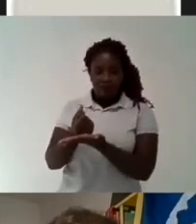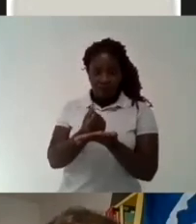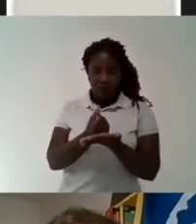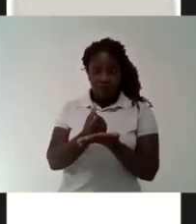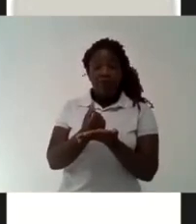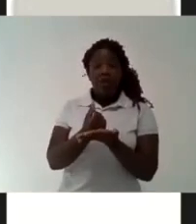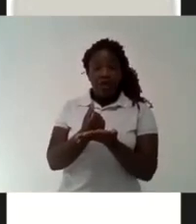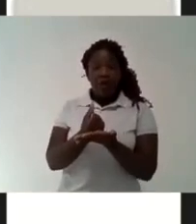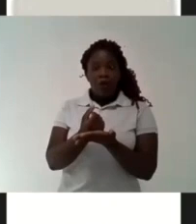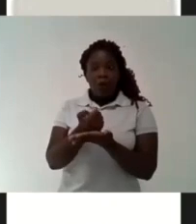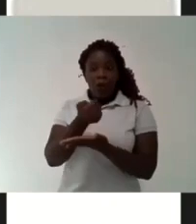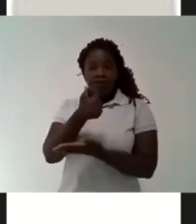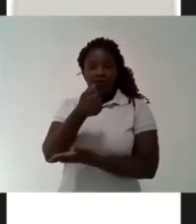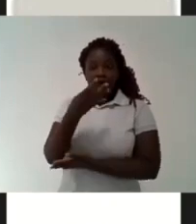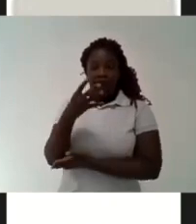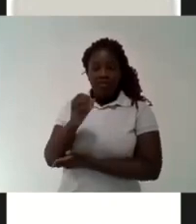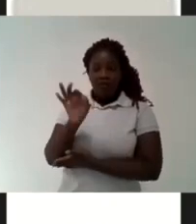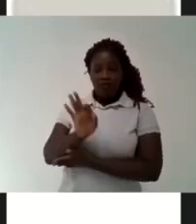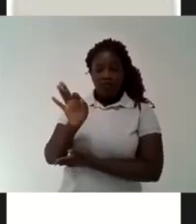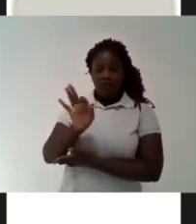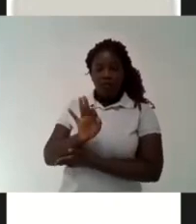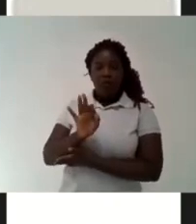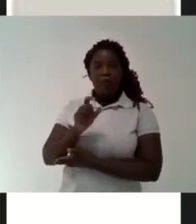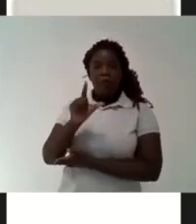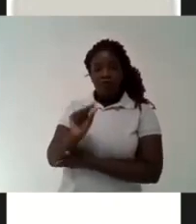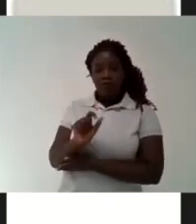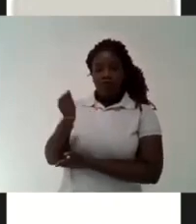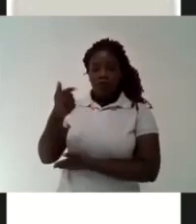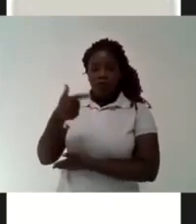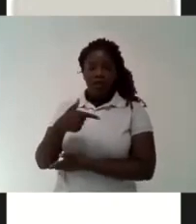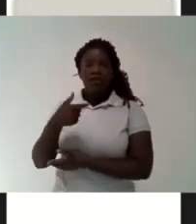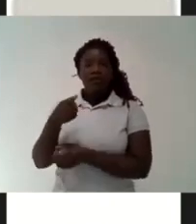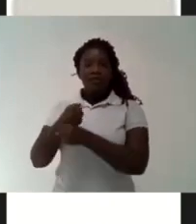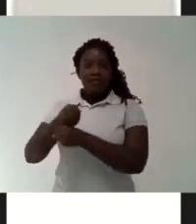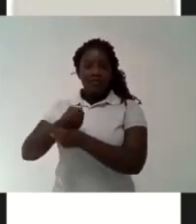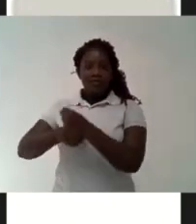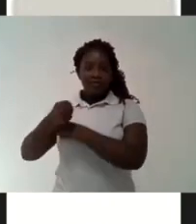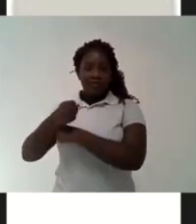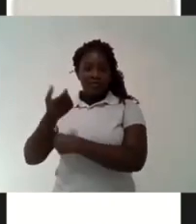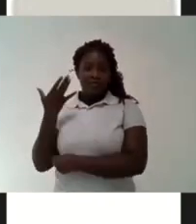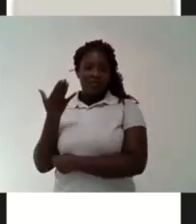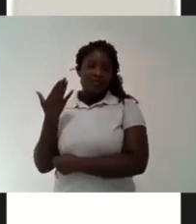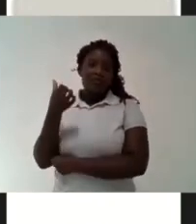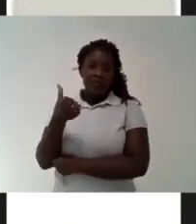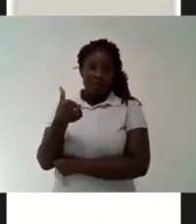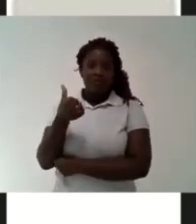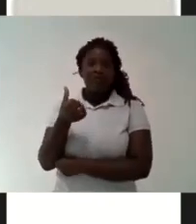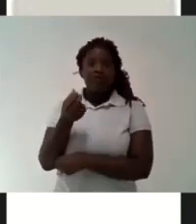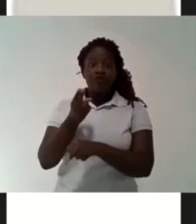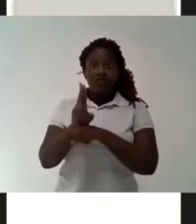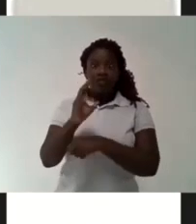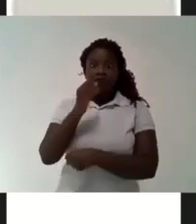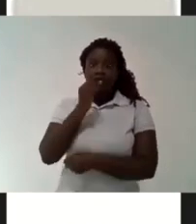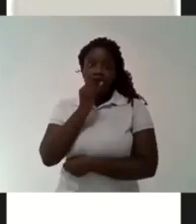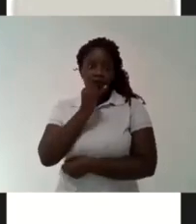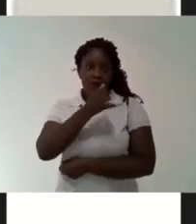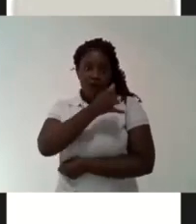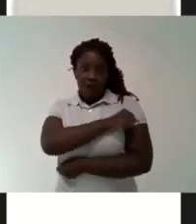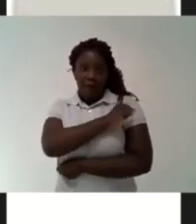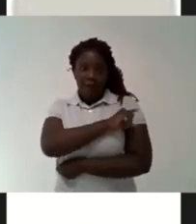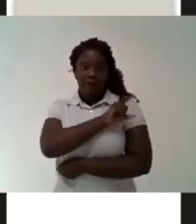movement in this dramatic national context that we are living in Brazil amidst